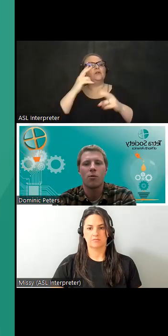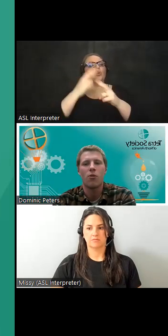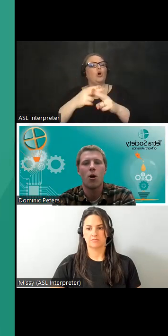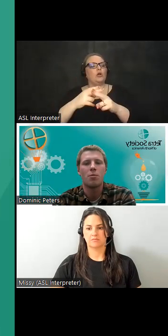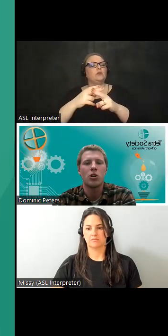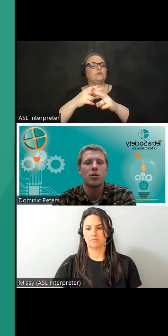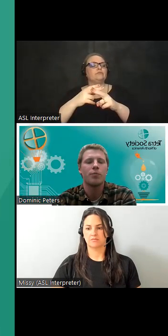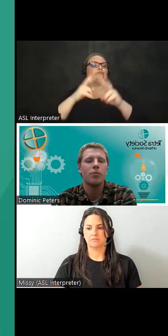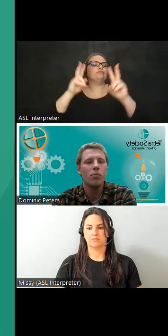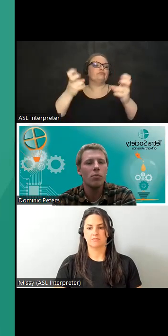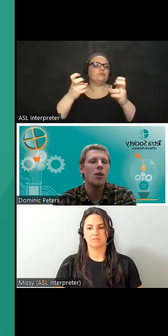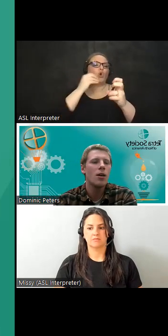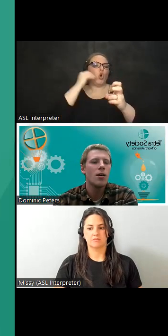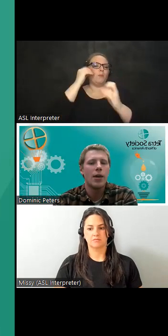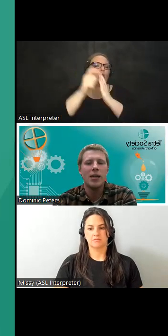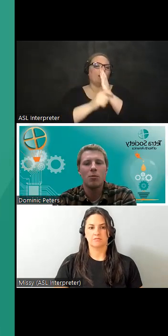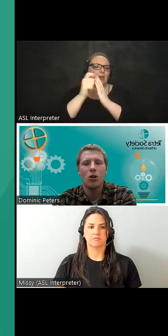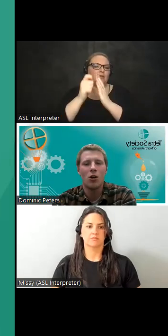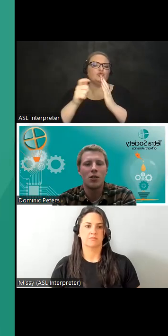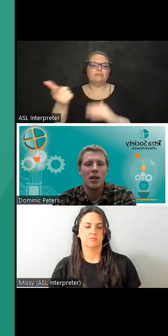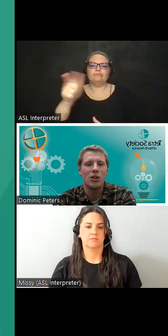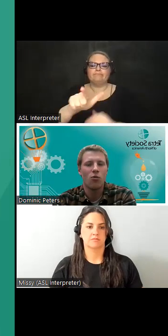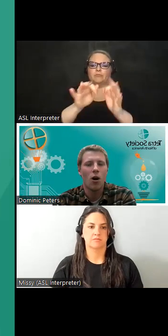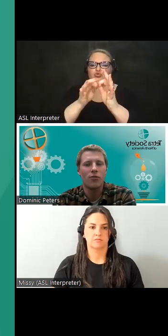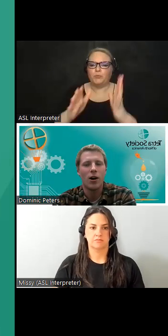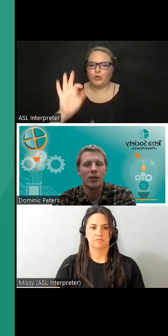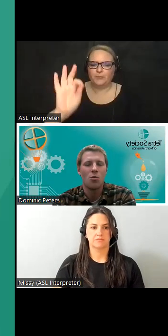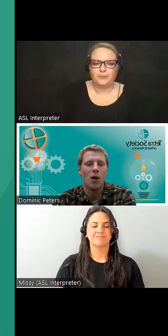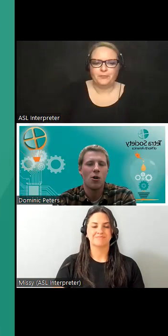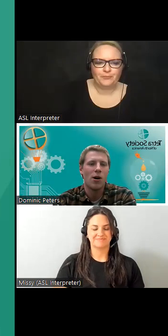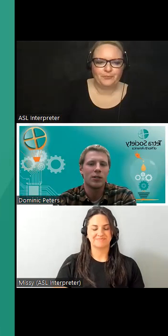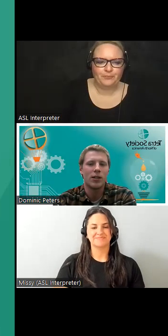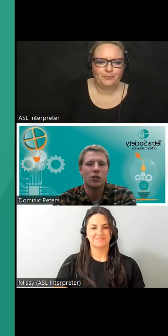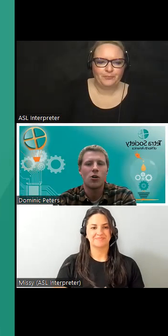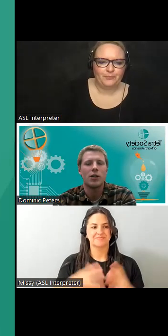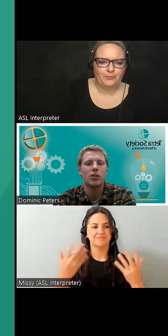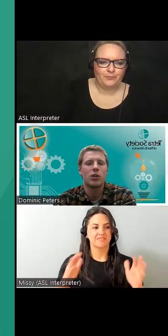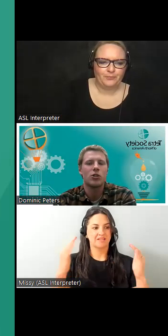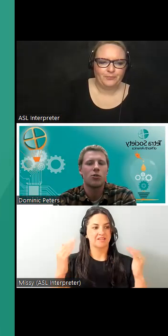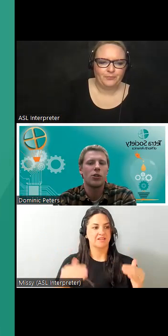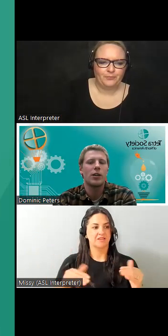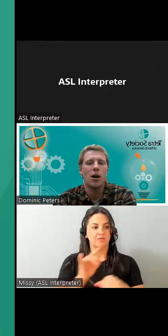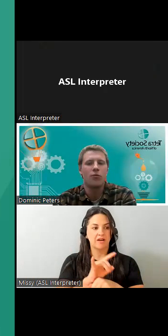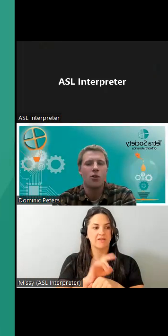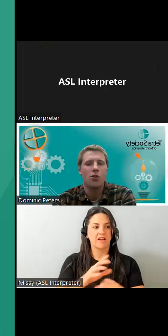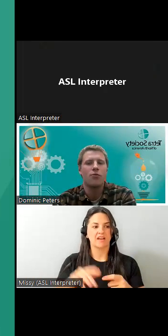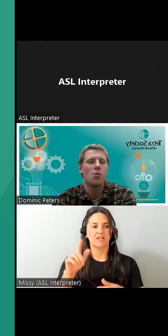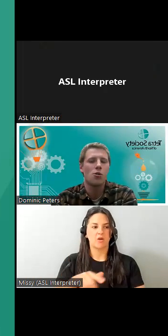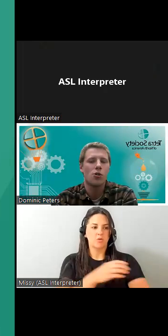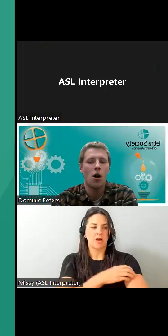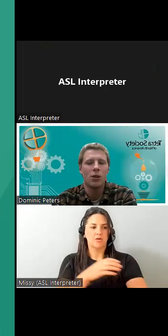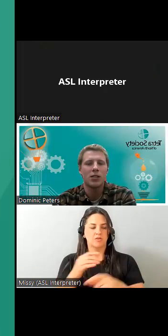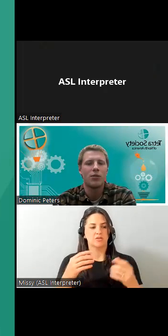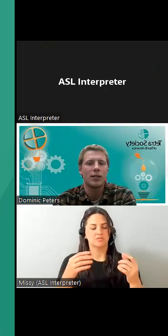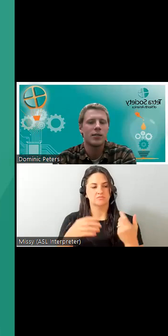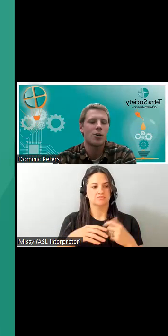primitive form of home automation then came along the age of wi-fi and low power wireless electronics which really allowed for far